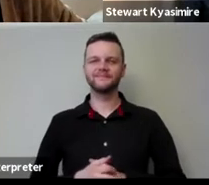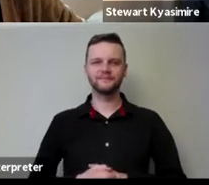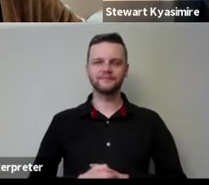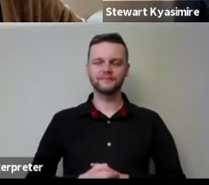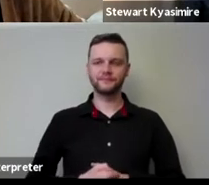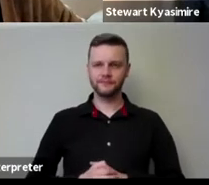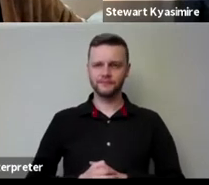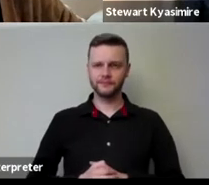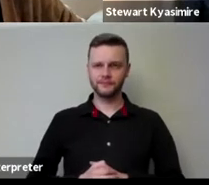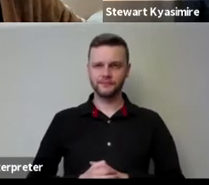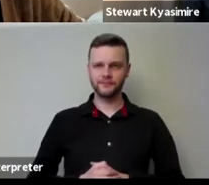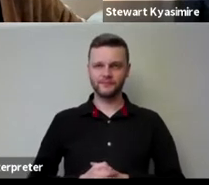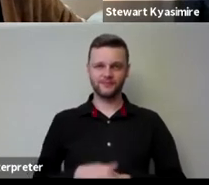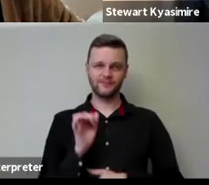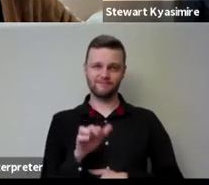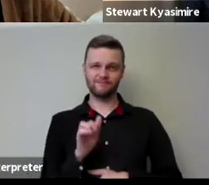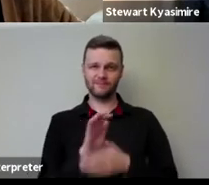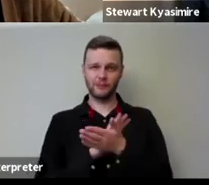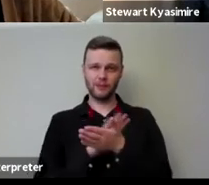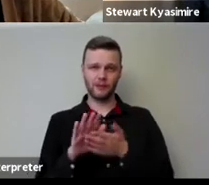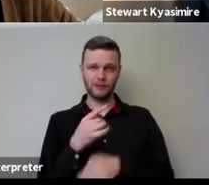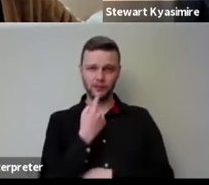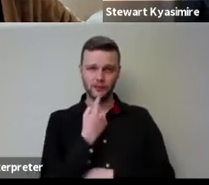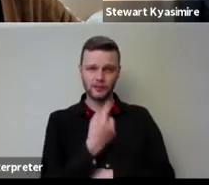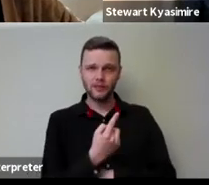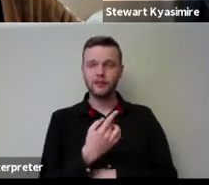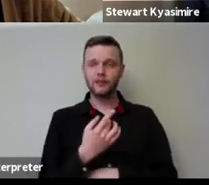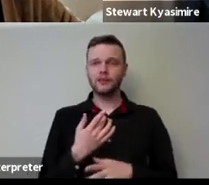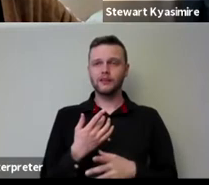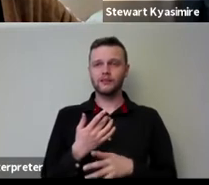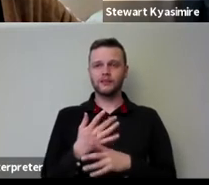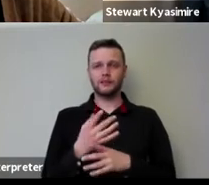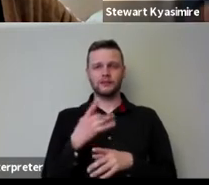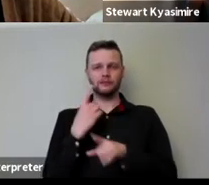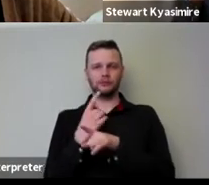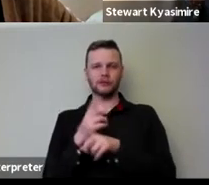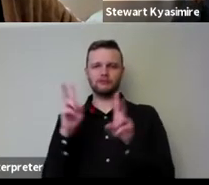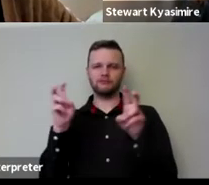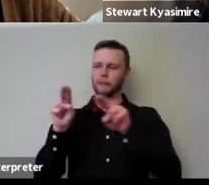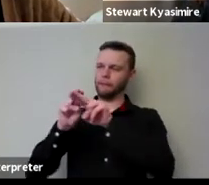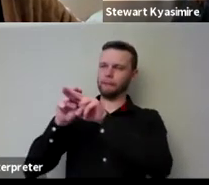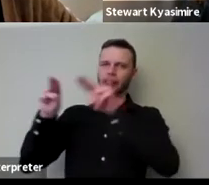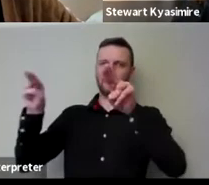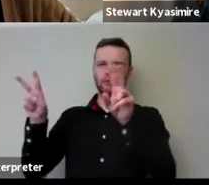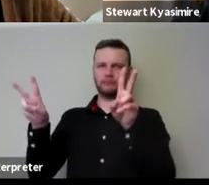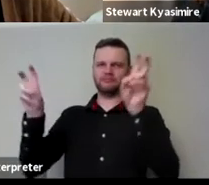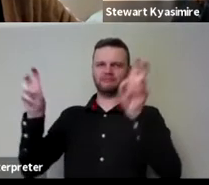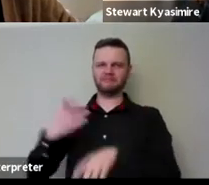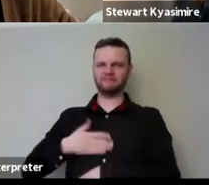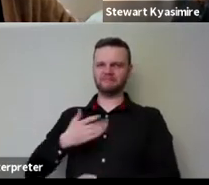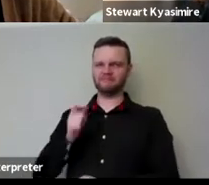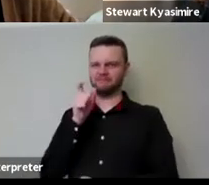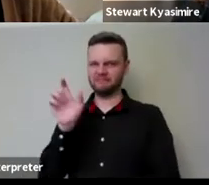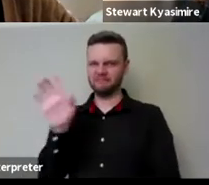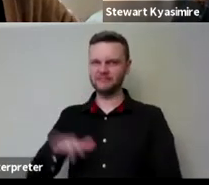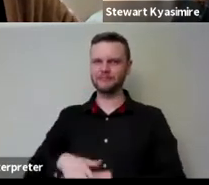um i like hannah your um uh your disdain for the term platform before because i've i've thought the same and i think a lot of you know it's a sort of